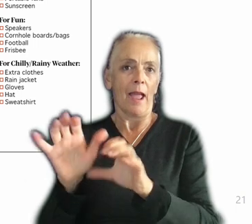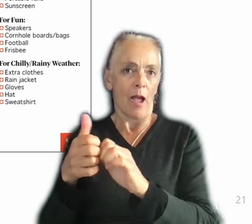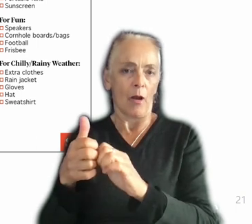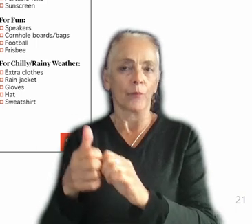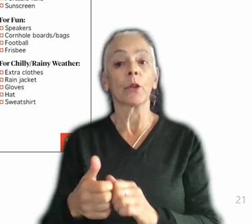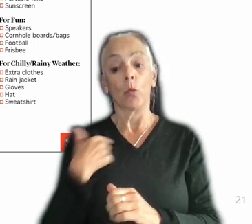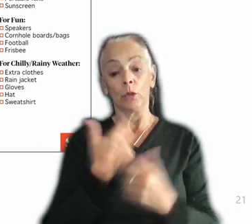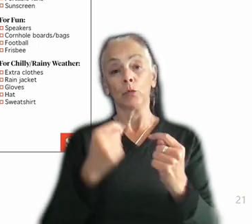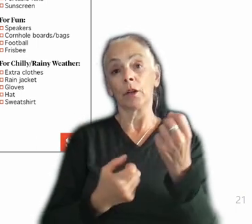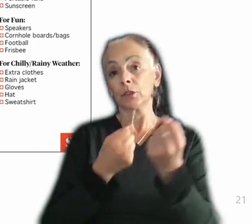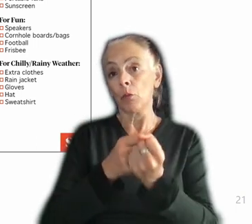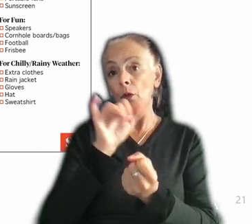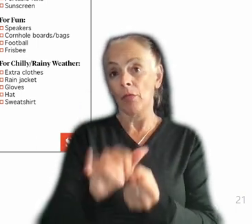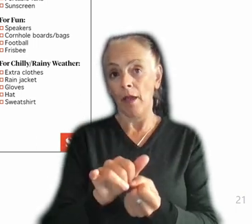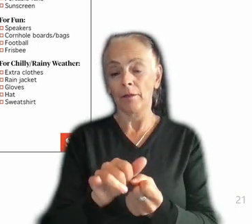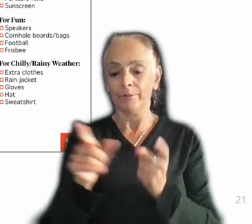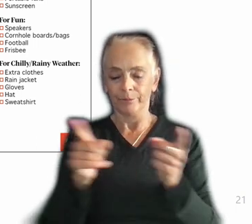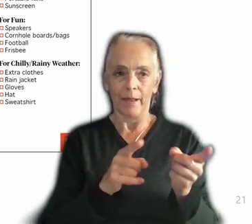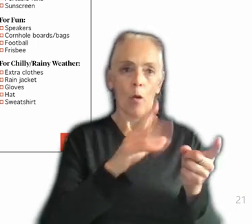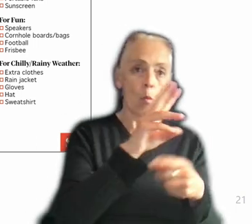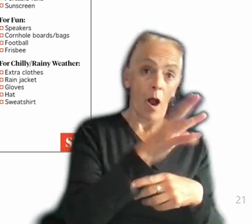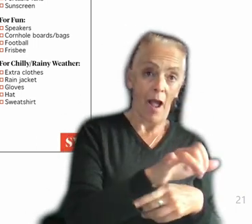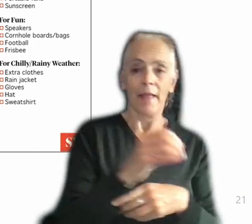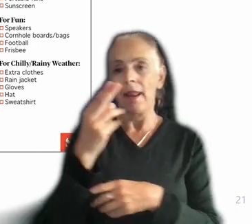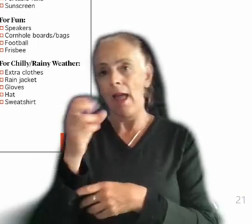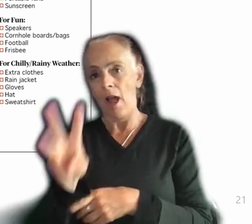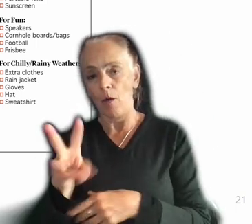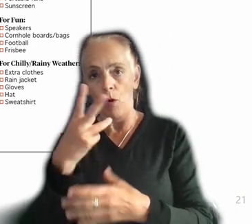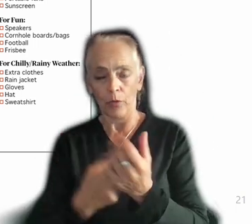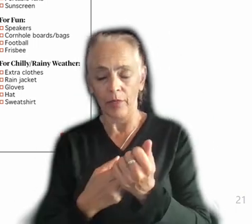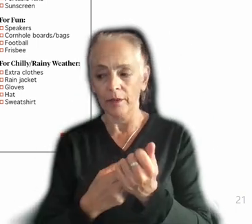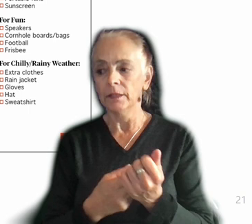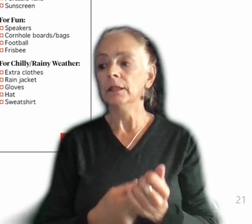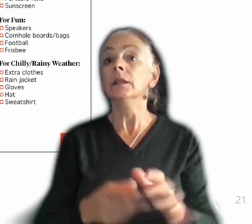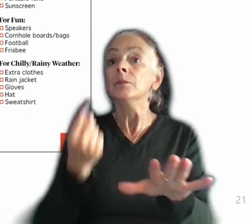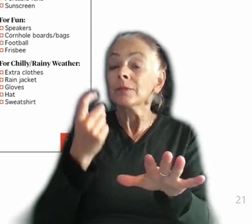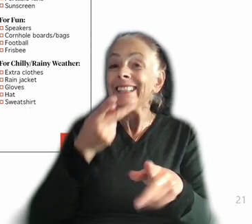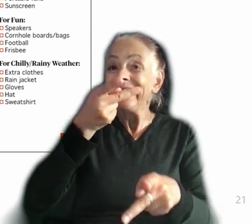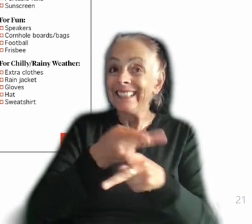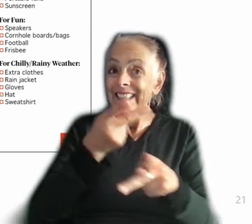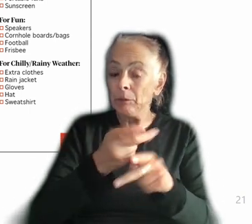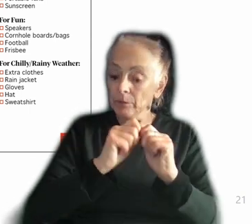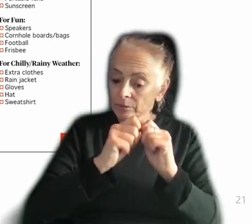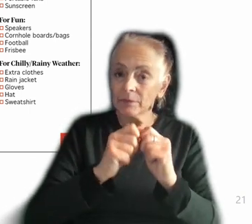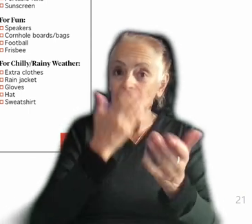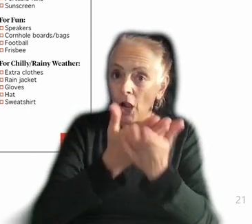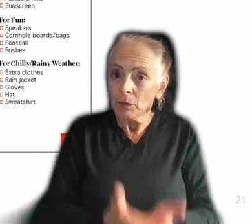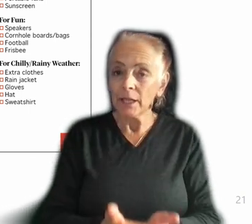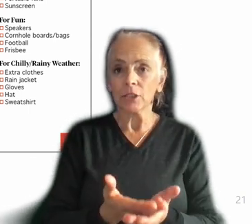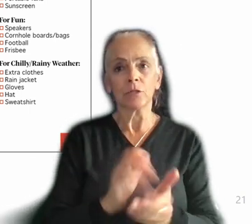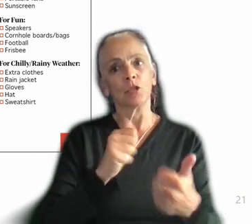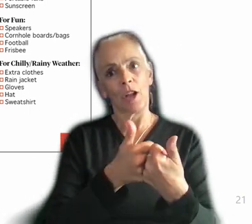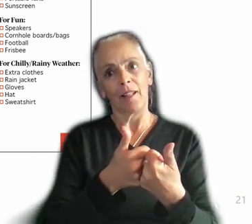both in our documentation. I will say this is the point in the conversation where I do want to acknowledge that keeping up documentation is challenging. It is definitely difficult. It is